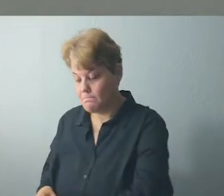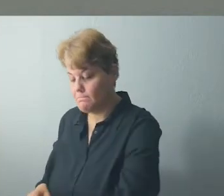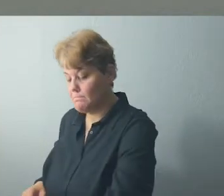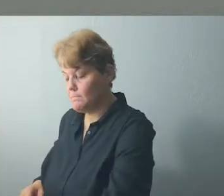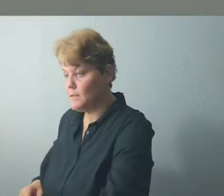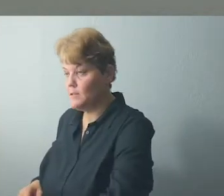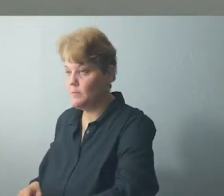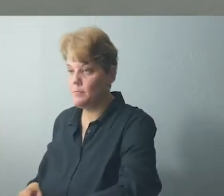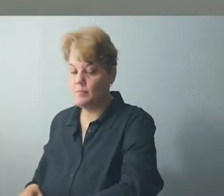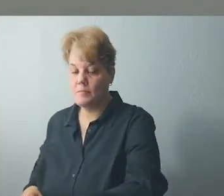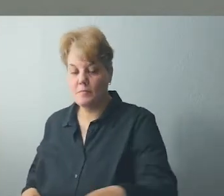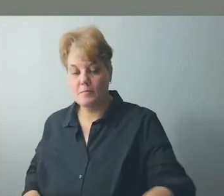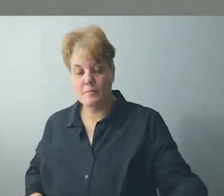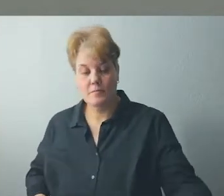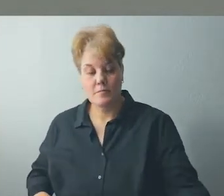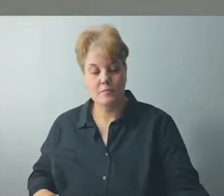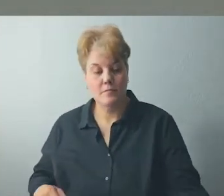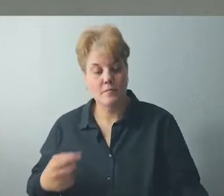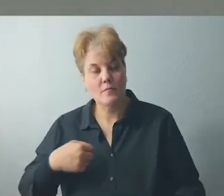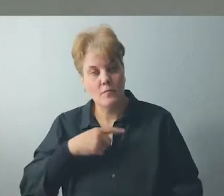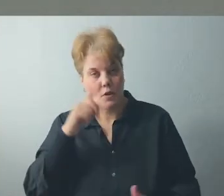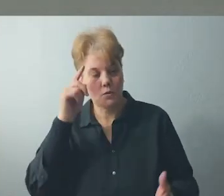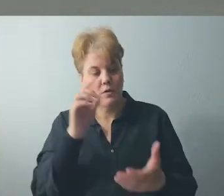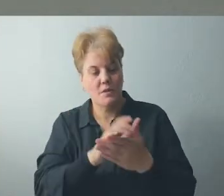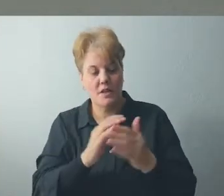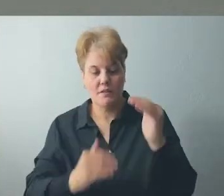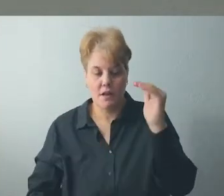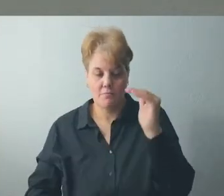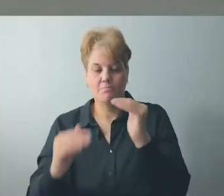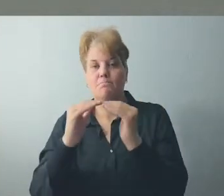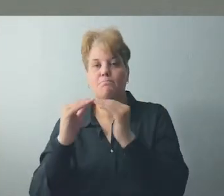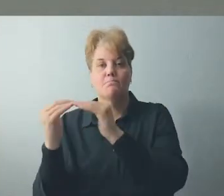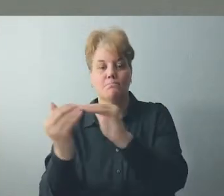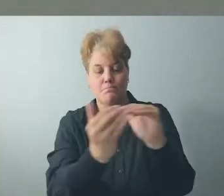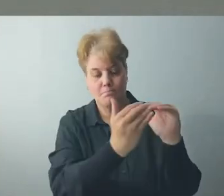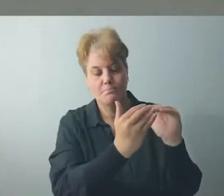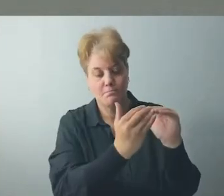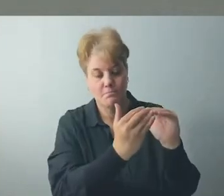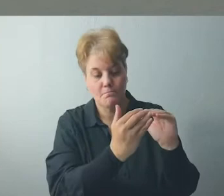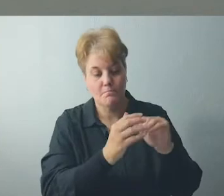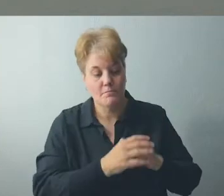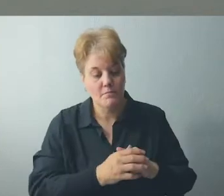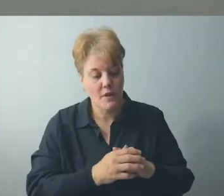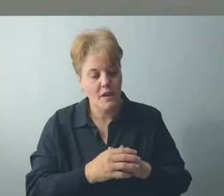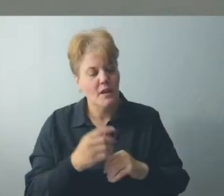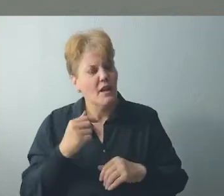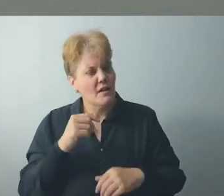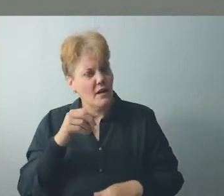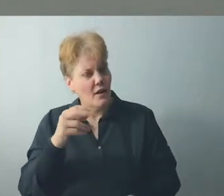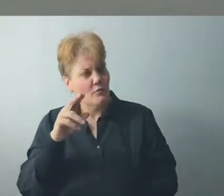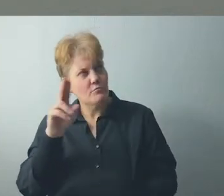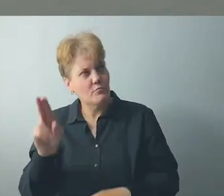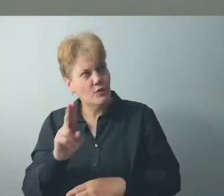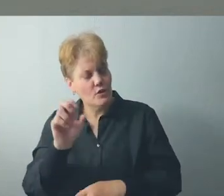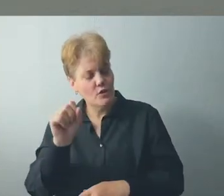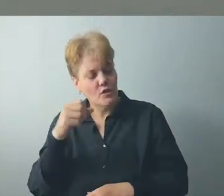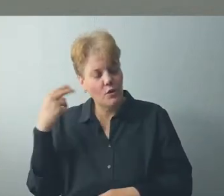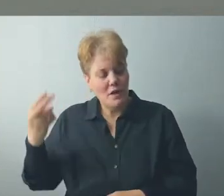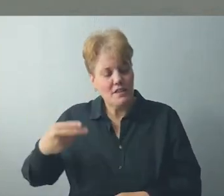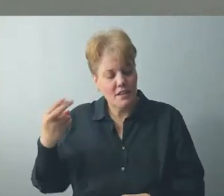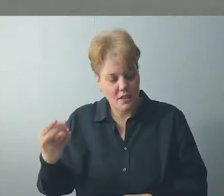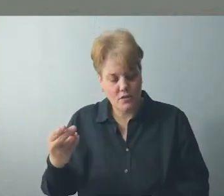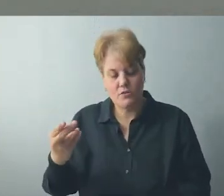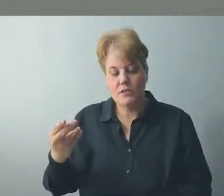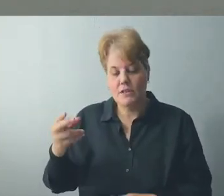historical journey, our community, our nation, we know that we hold these truths to be self-evident, that all men are created equal and endowed by their